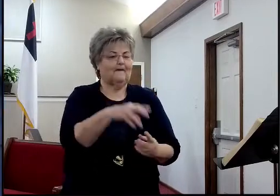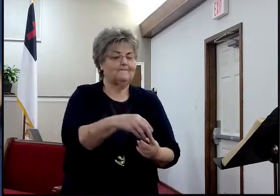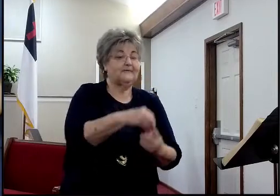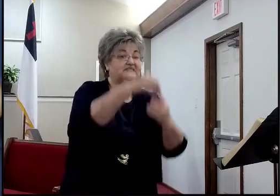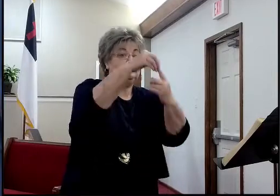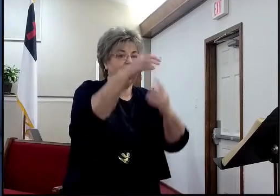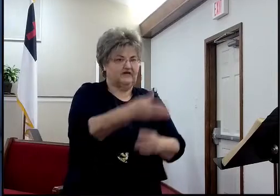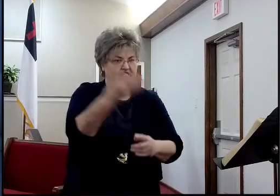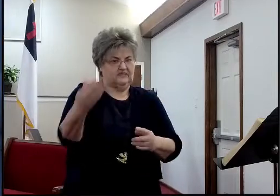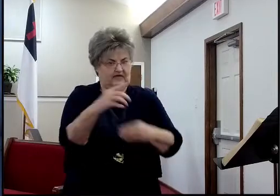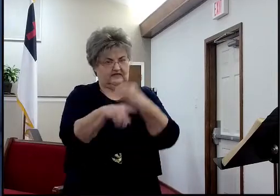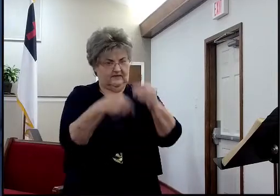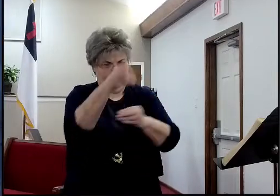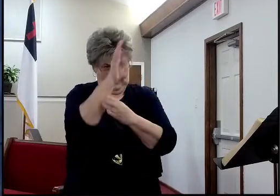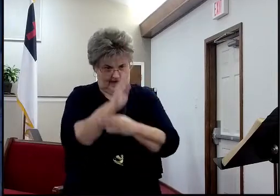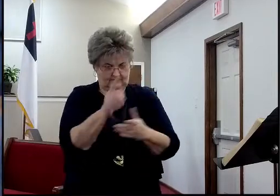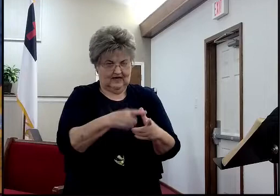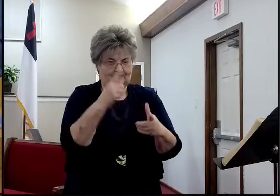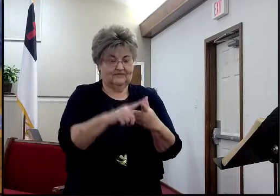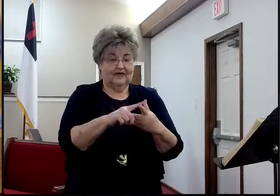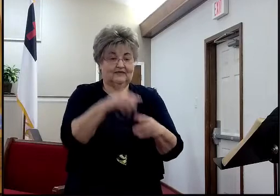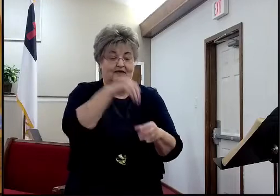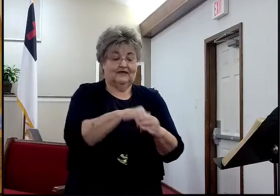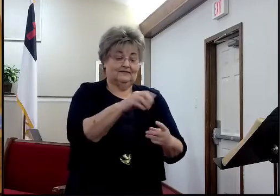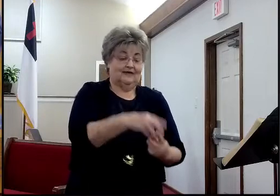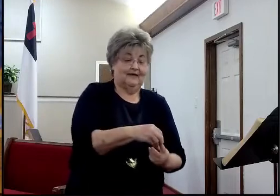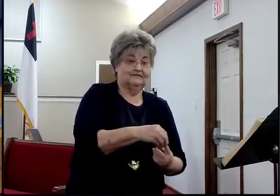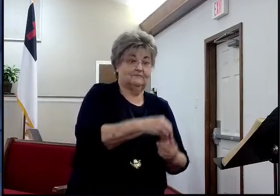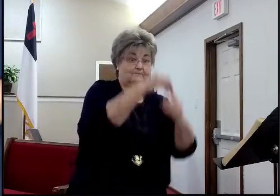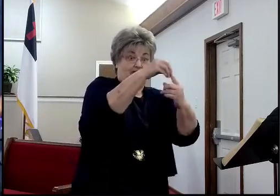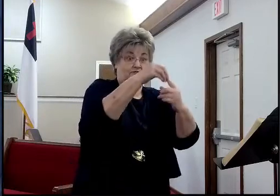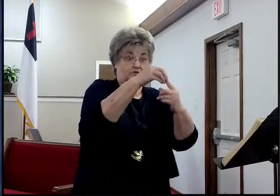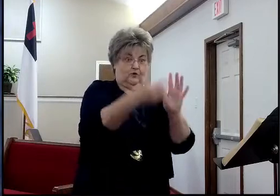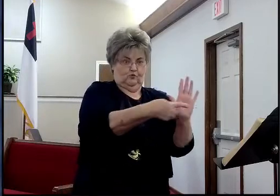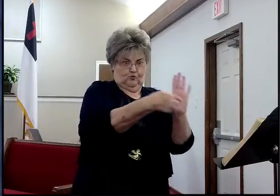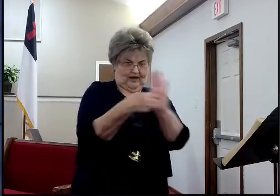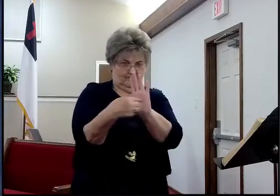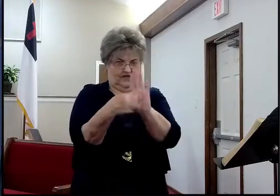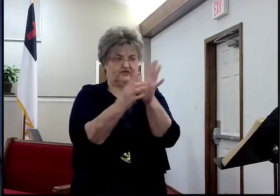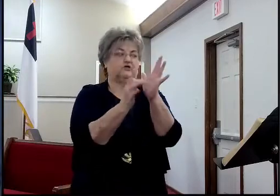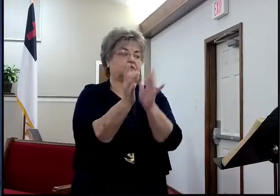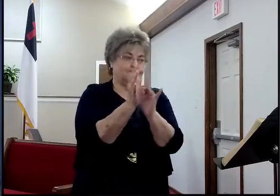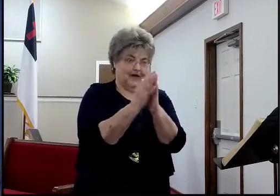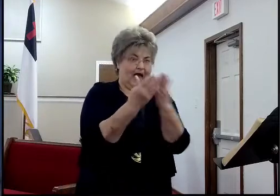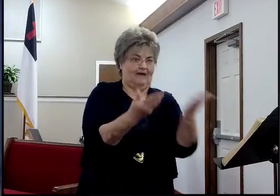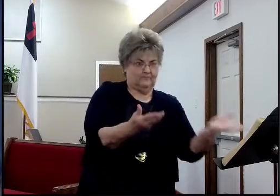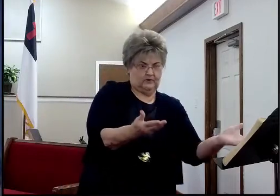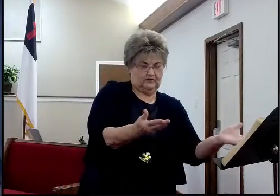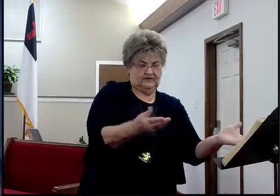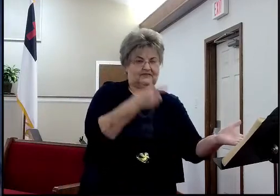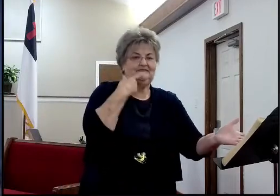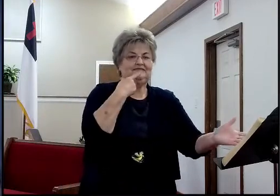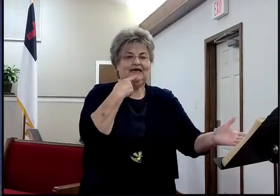of who he is, okay? And then special revelation, i.e. the Bible, is, is something that gives you, God, this is how you can